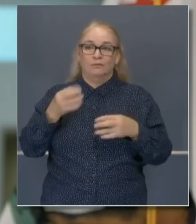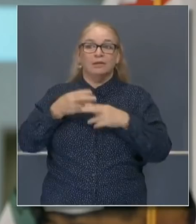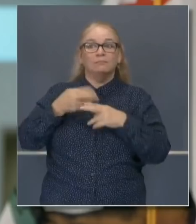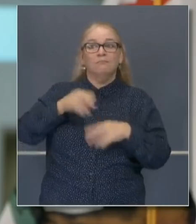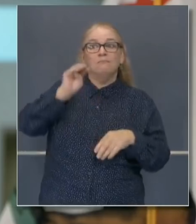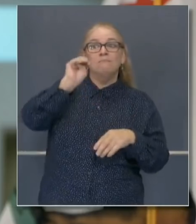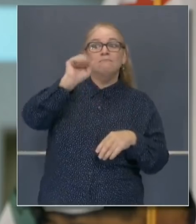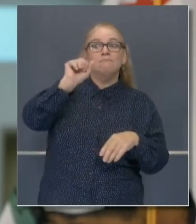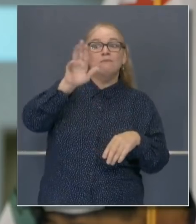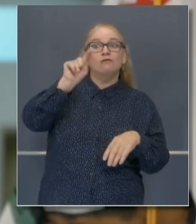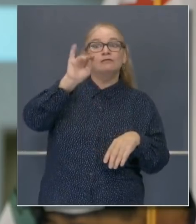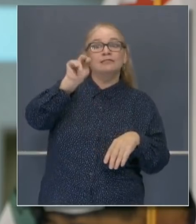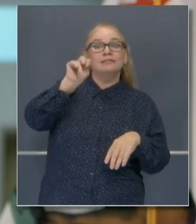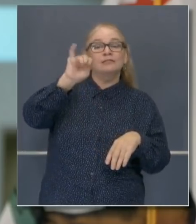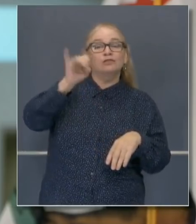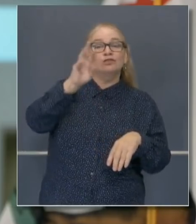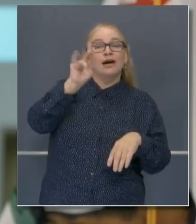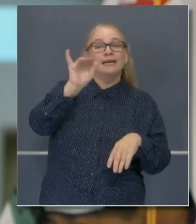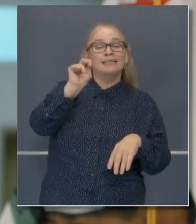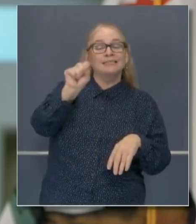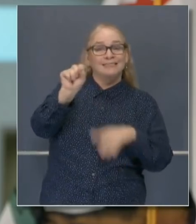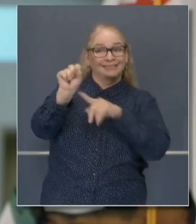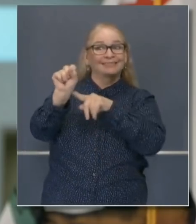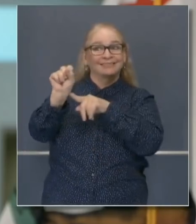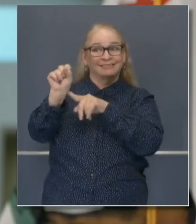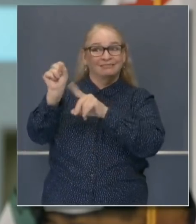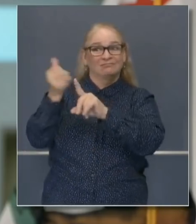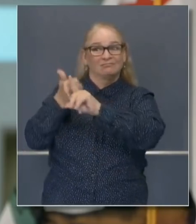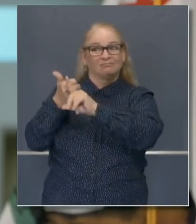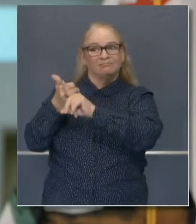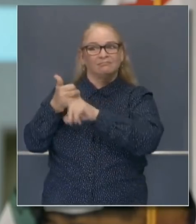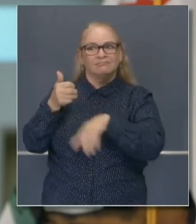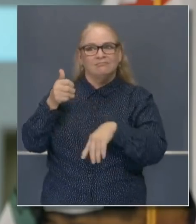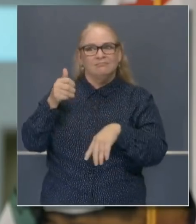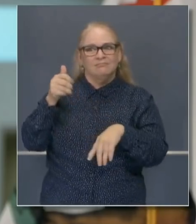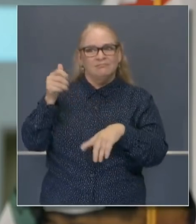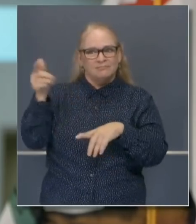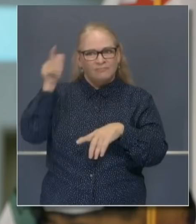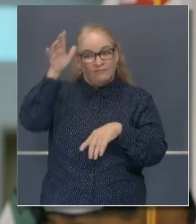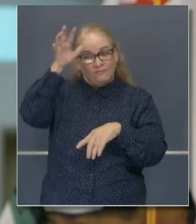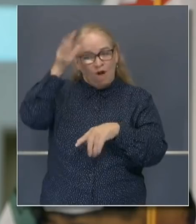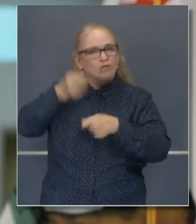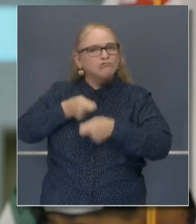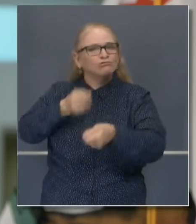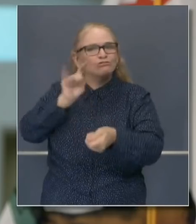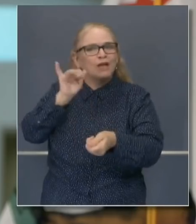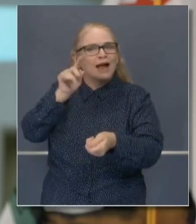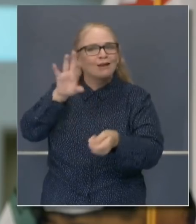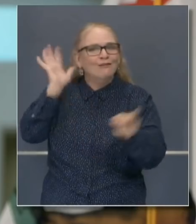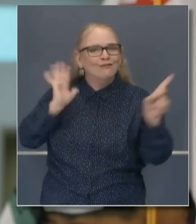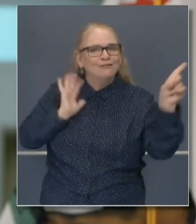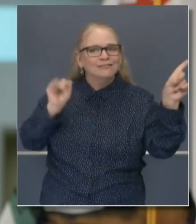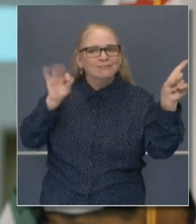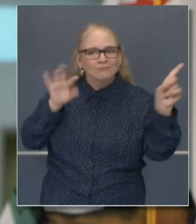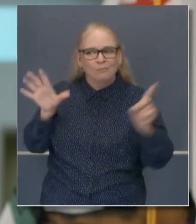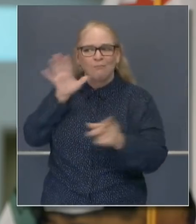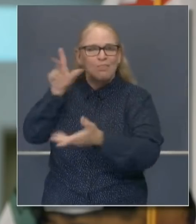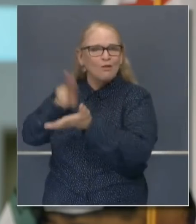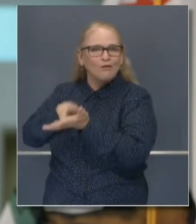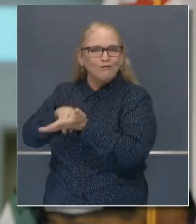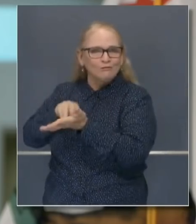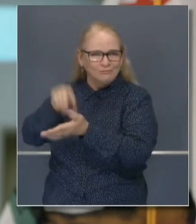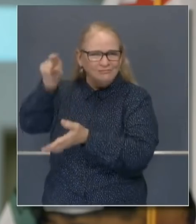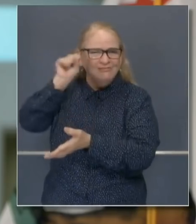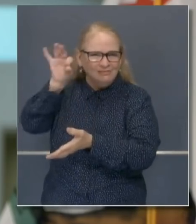of the California dream. The son of a coit tower janitor and a nurse, Judge Jenkins spent a lifetime overcoming